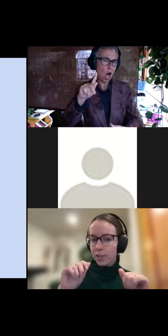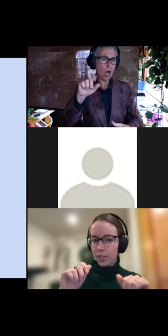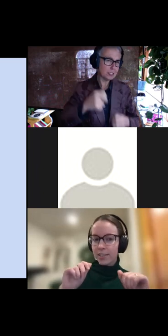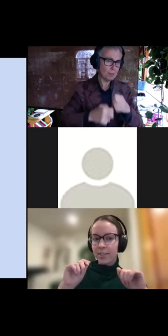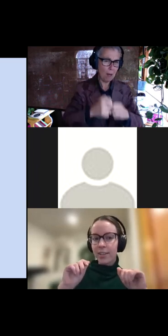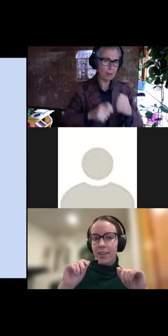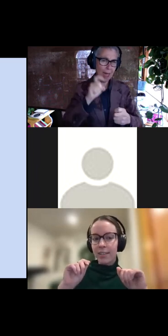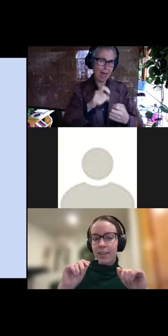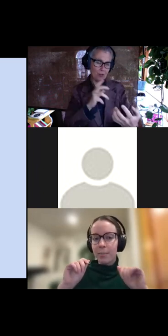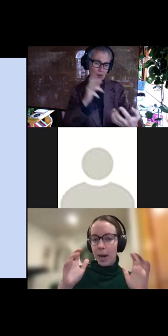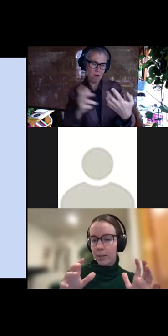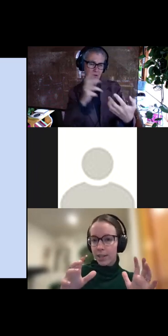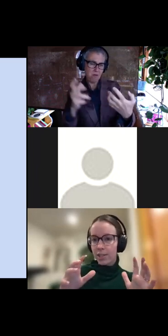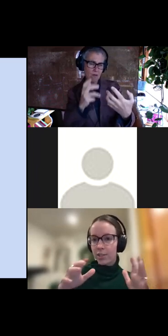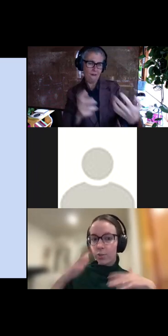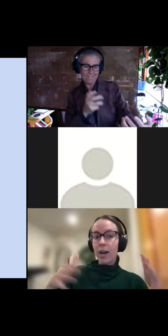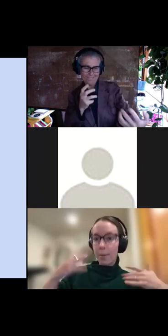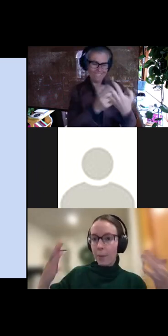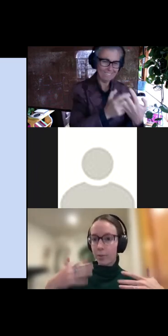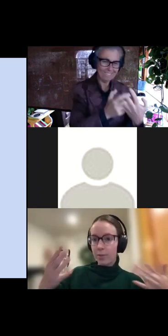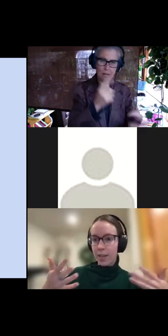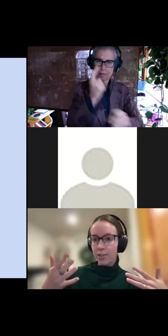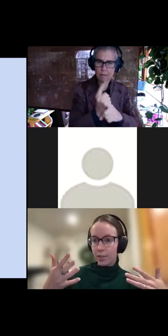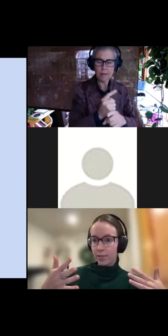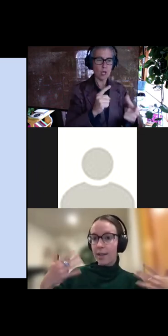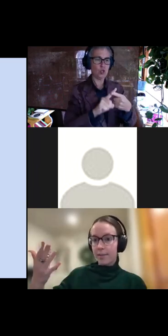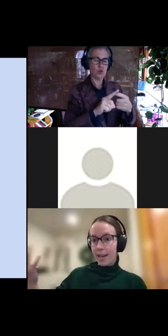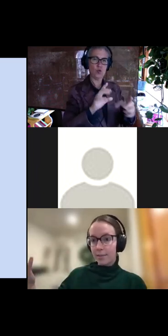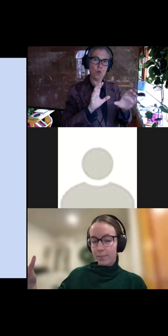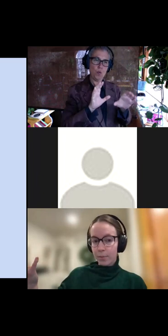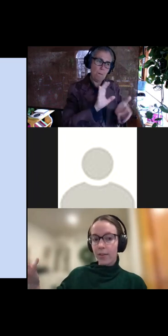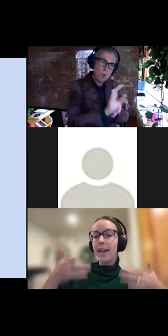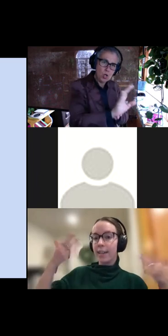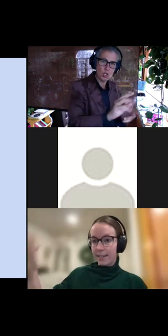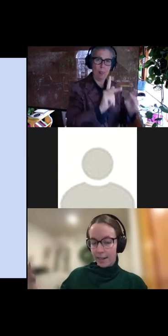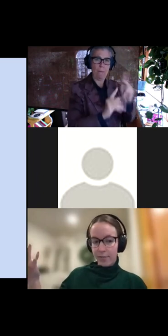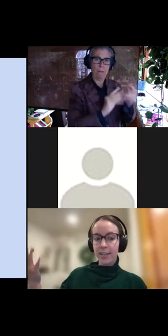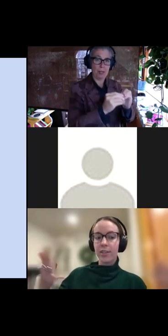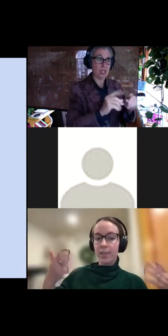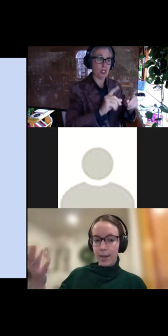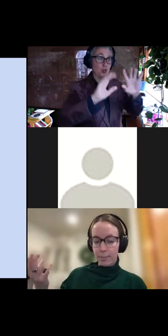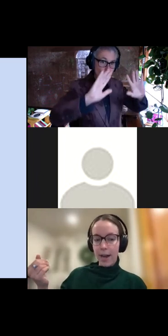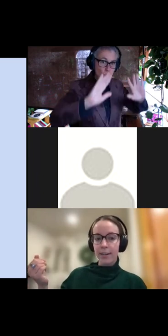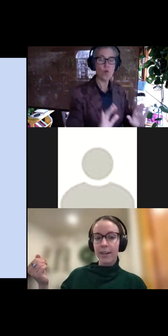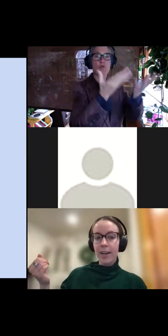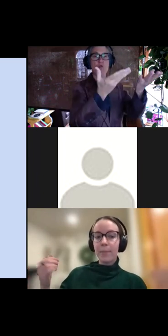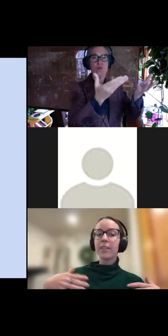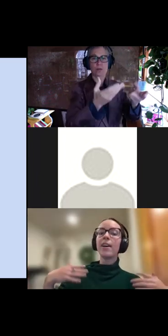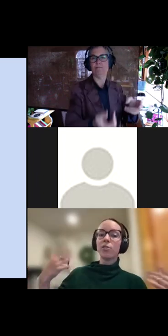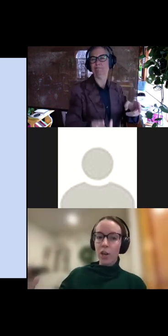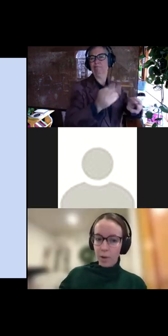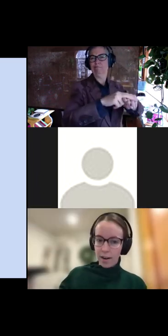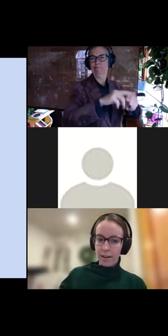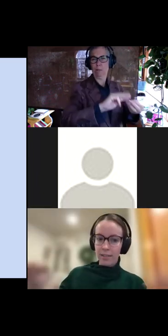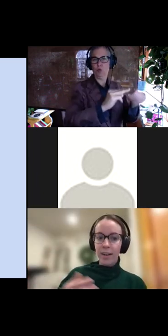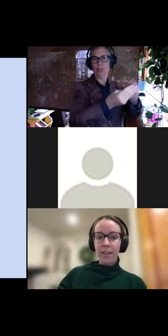it pushes the population to come up with mutations that, that provide a, an advantage that make it better, but